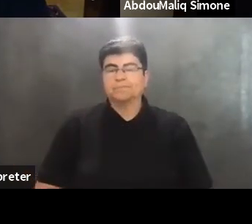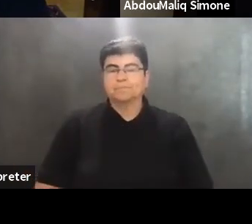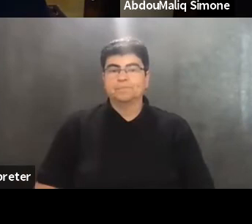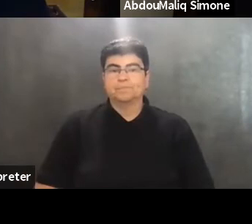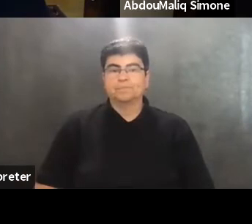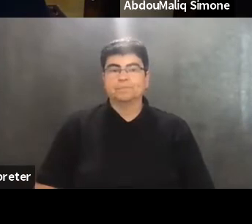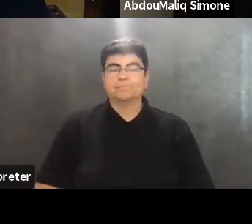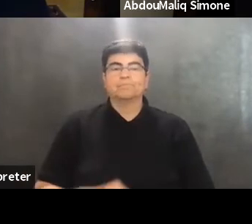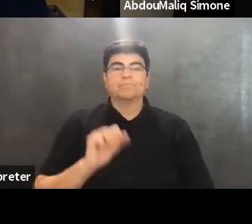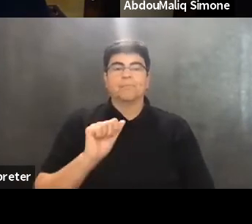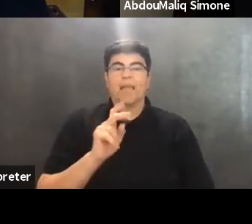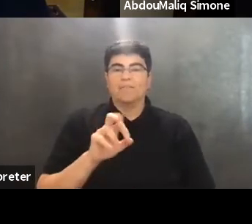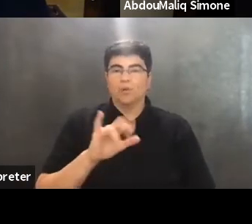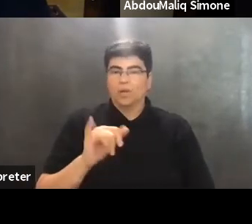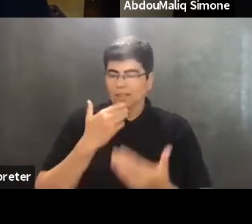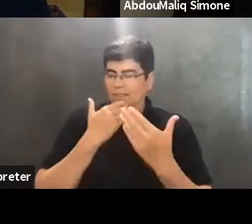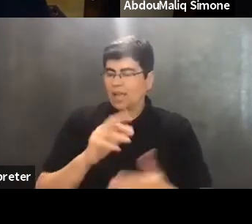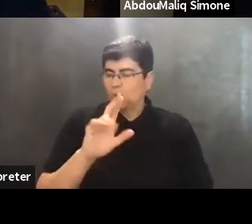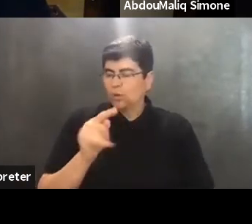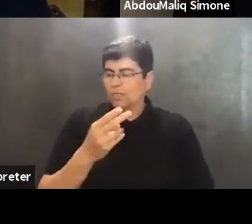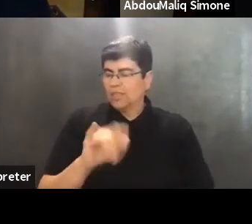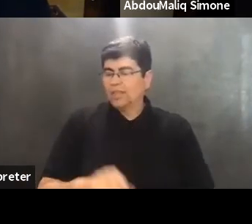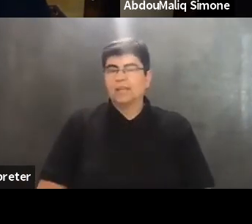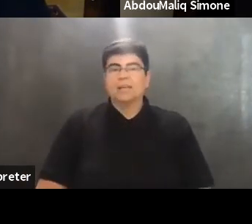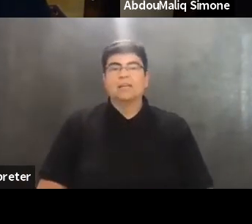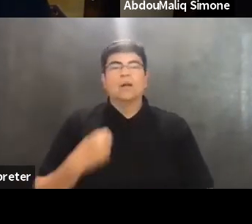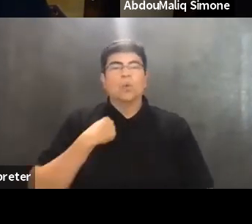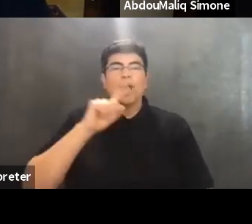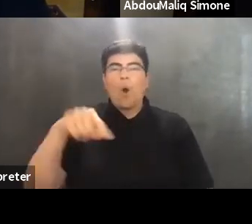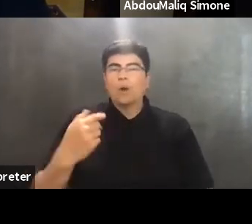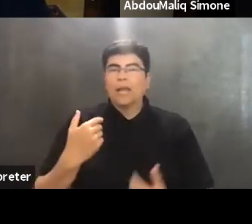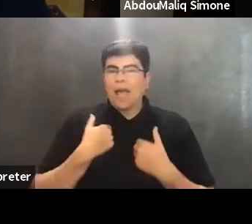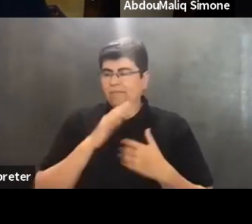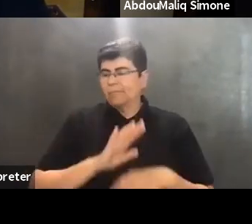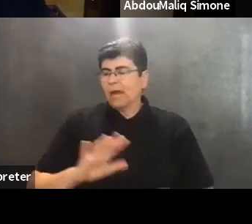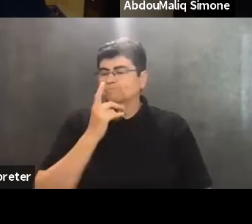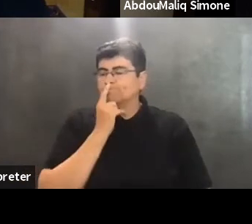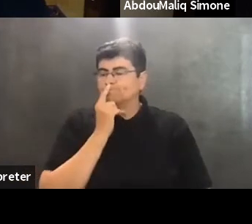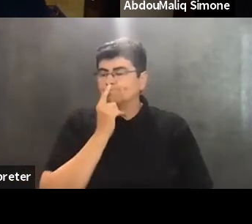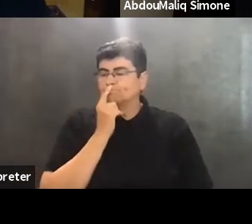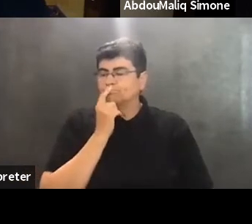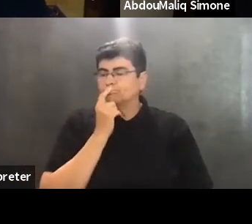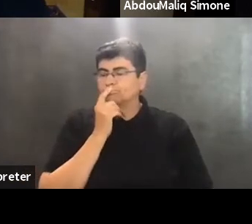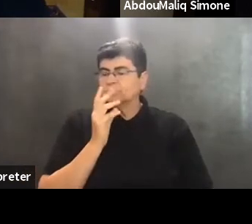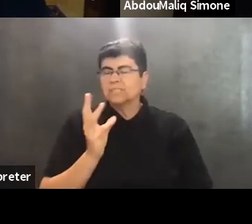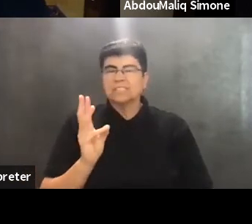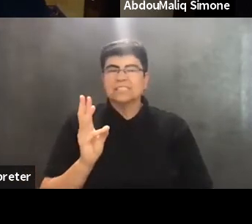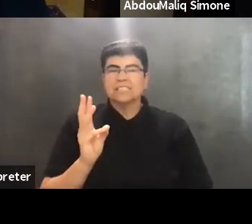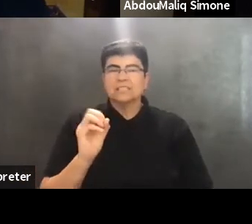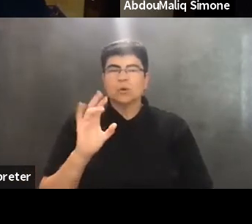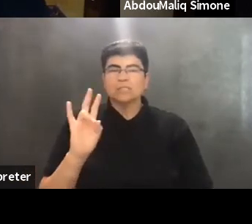Thank you, Ruthie. We've only got about, we've got about six, seven minutes left.